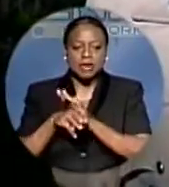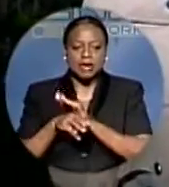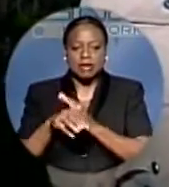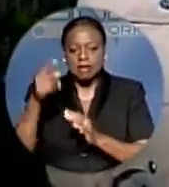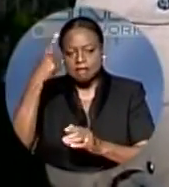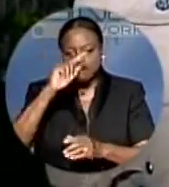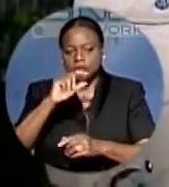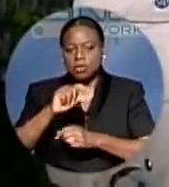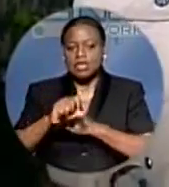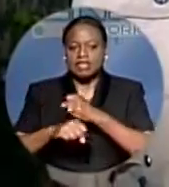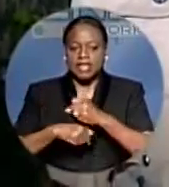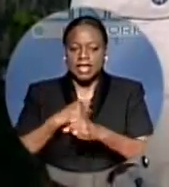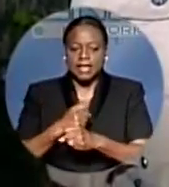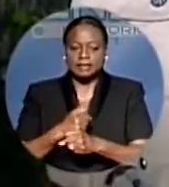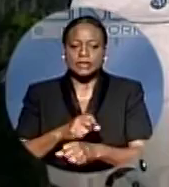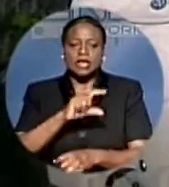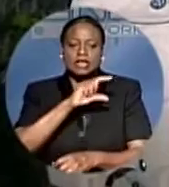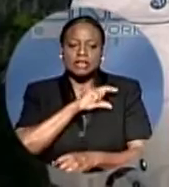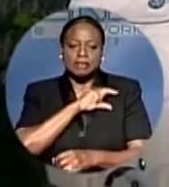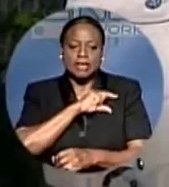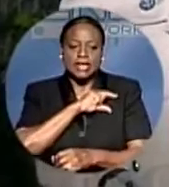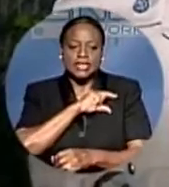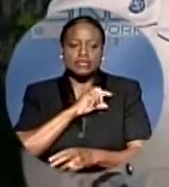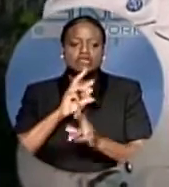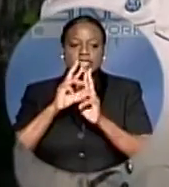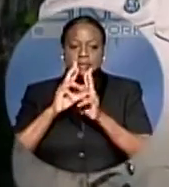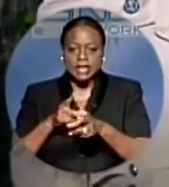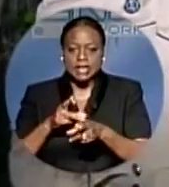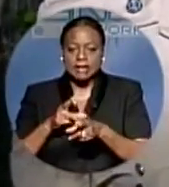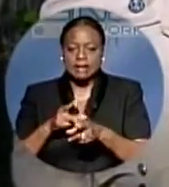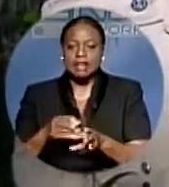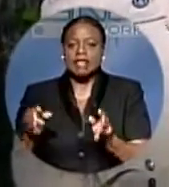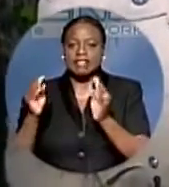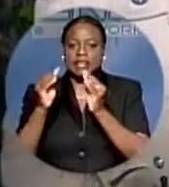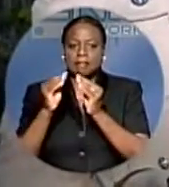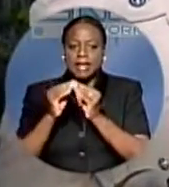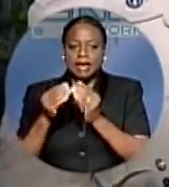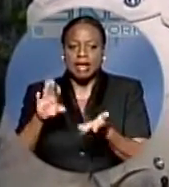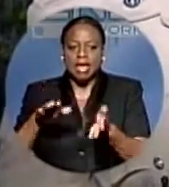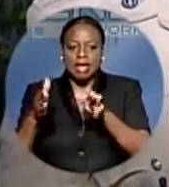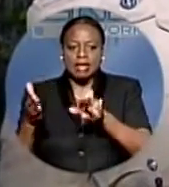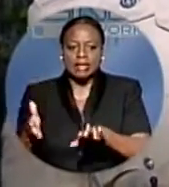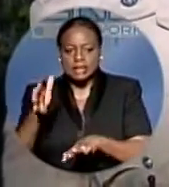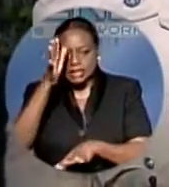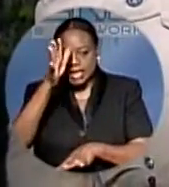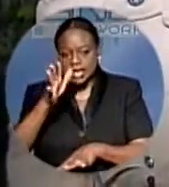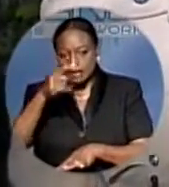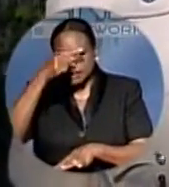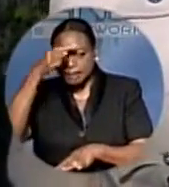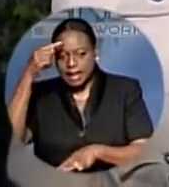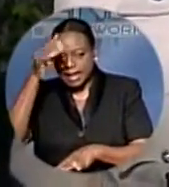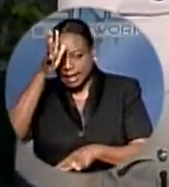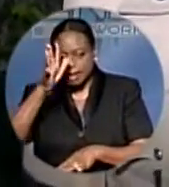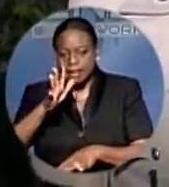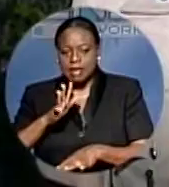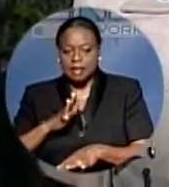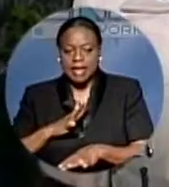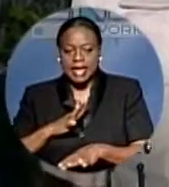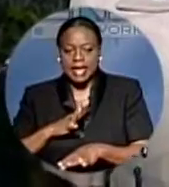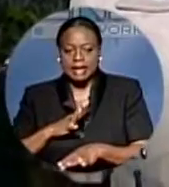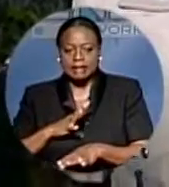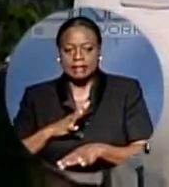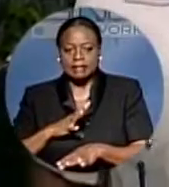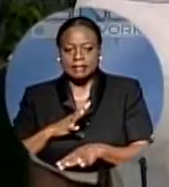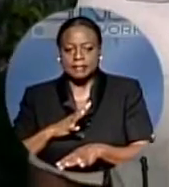Officers responded where they met the lifeless body of a dark male lying at the entrance of this